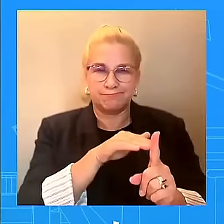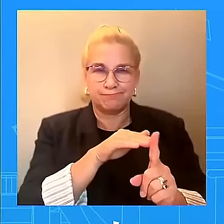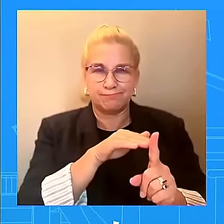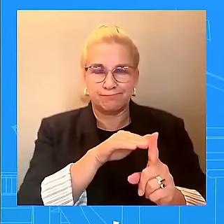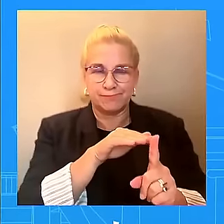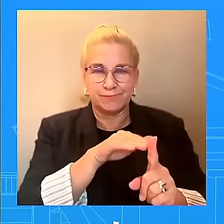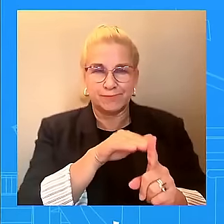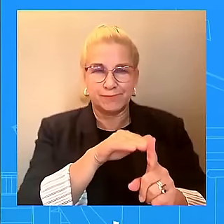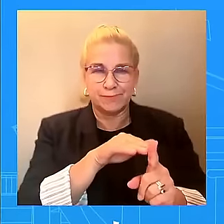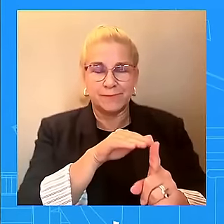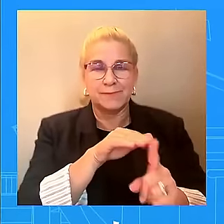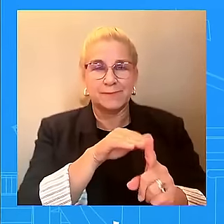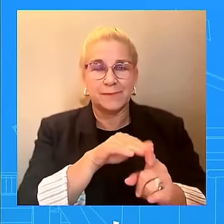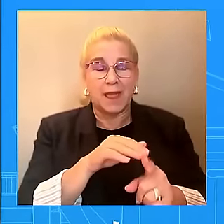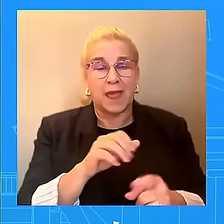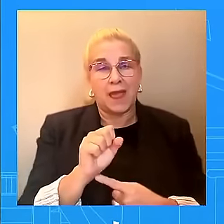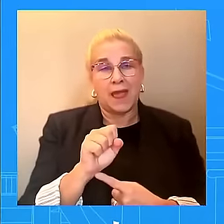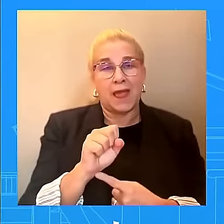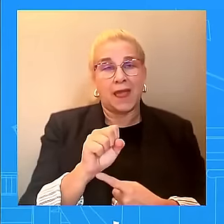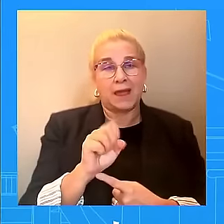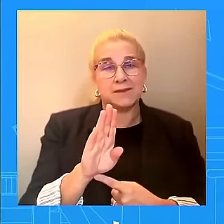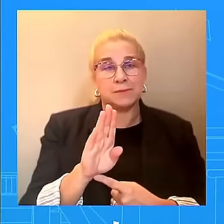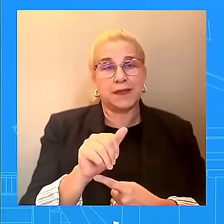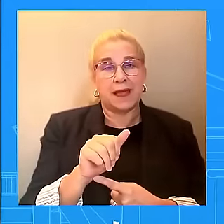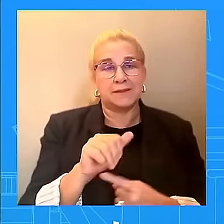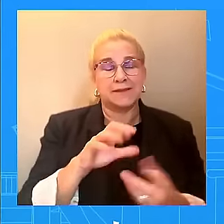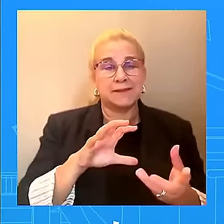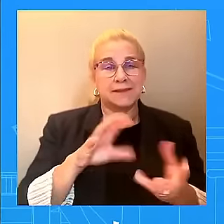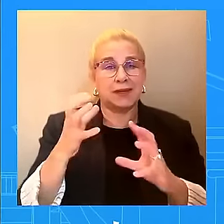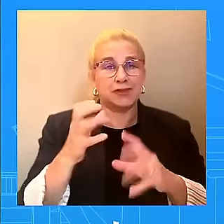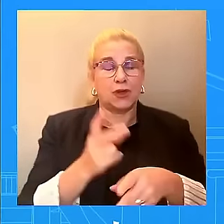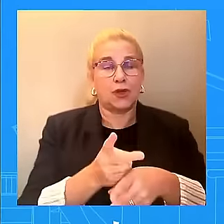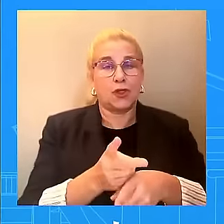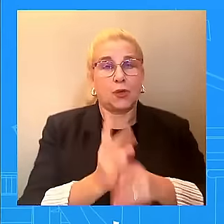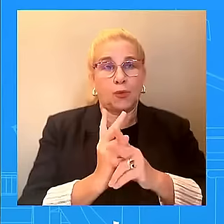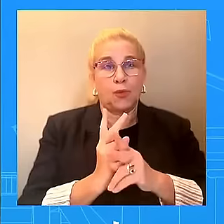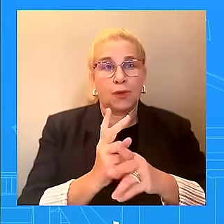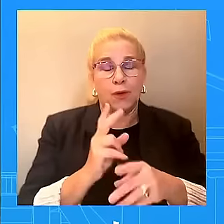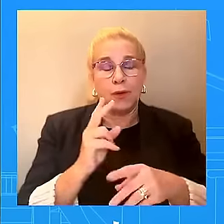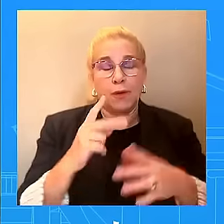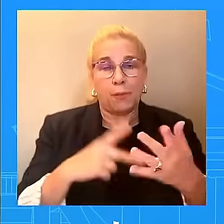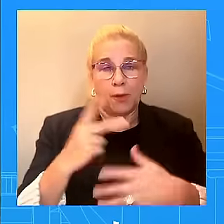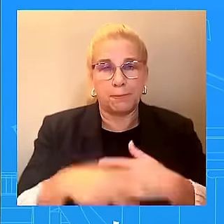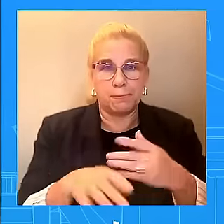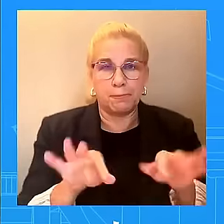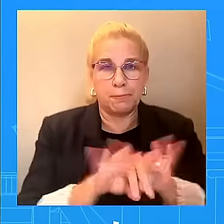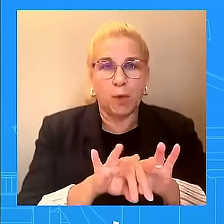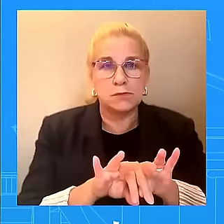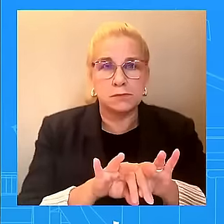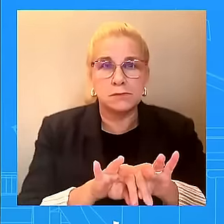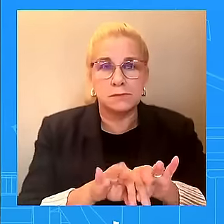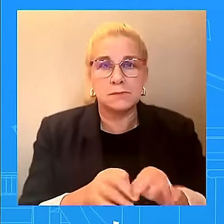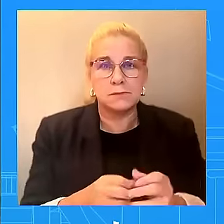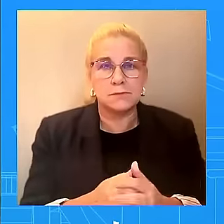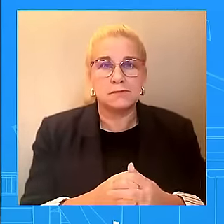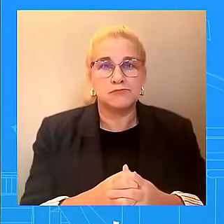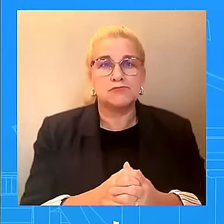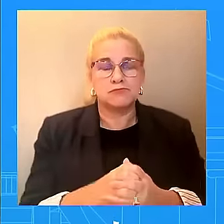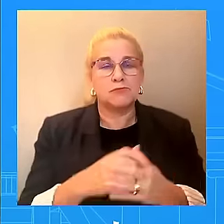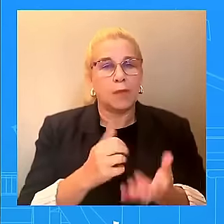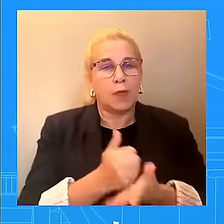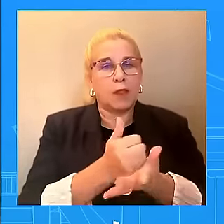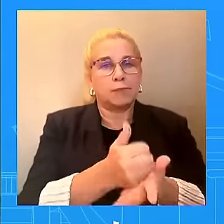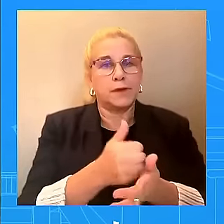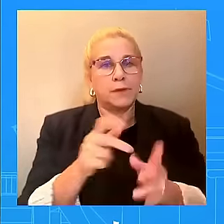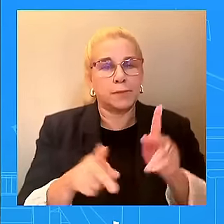loan program. This is important to communities, especially communities that are impacted. Okay, in the back. Thank you. I have